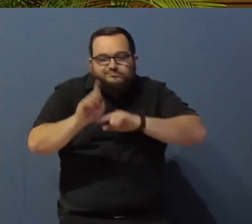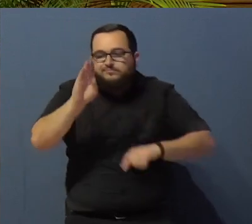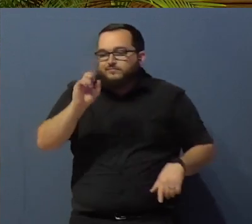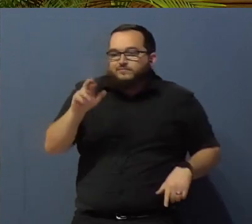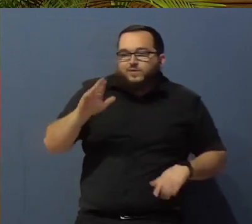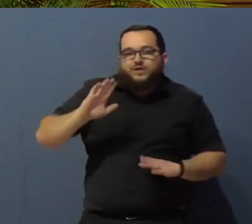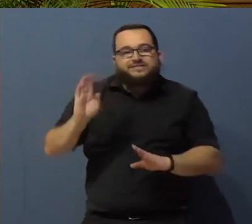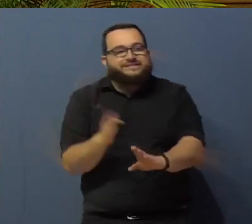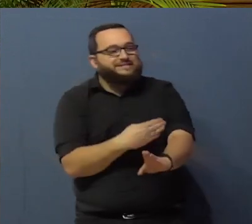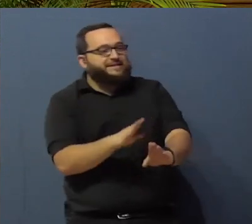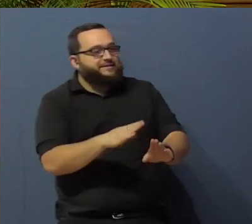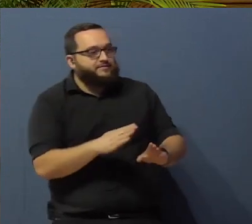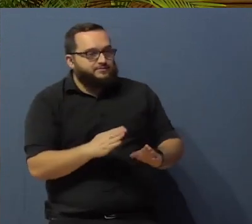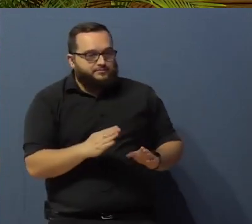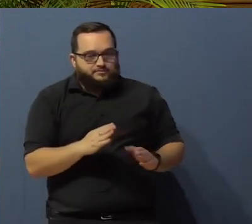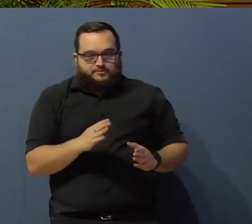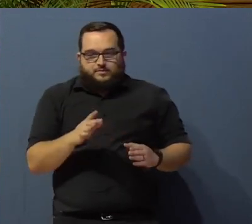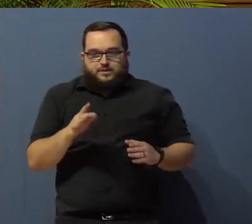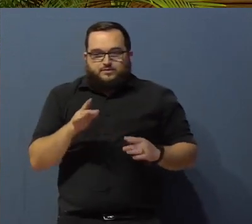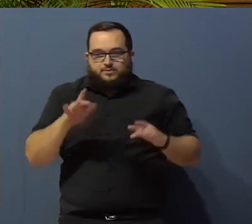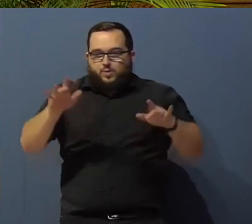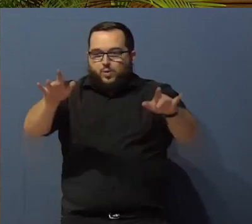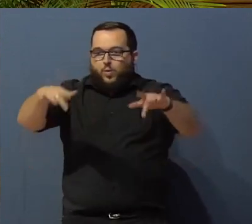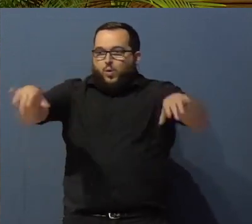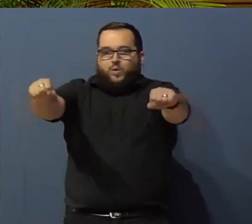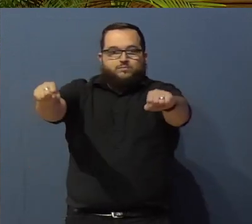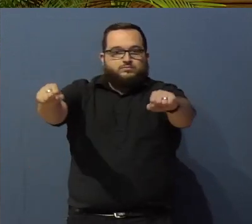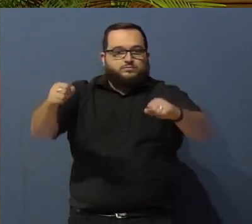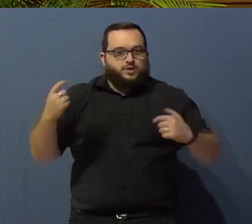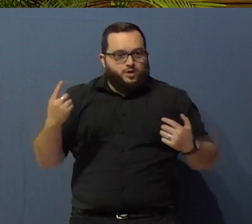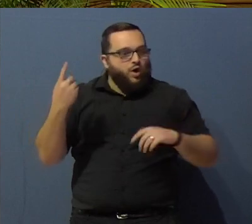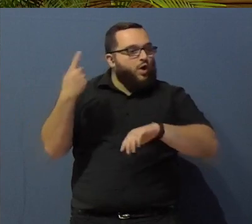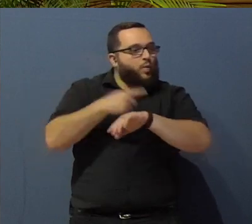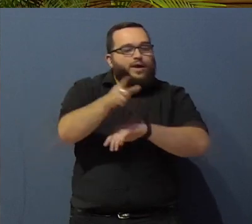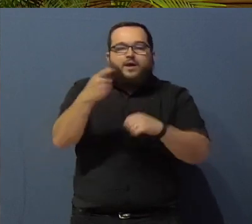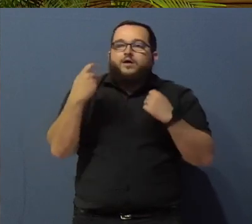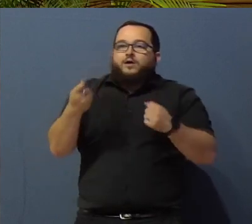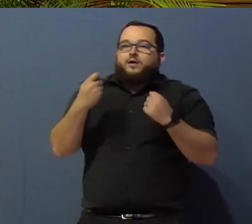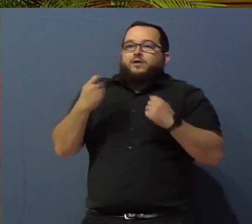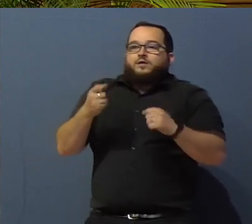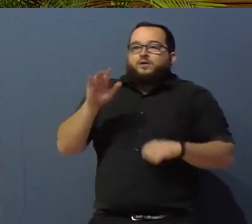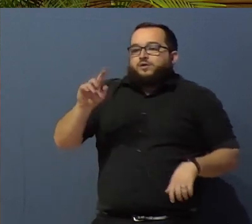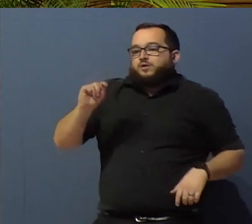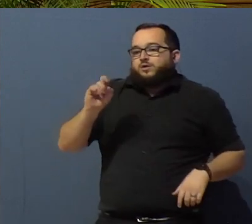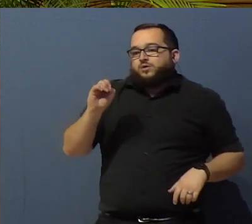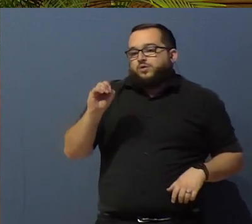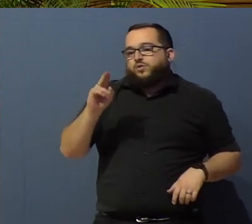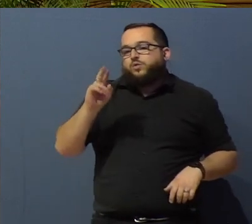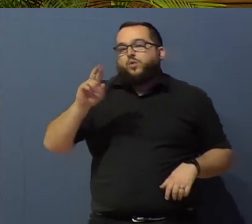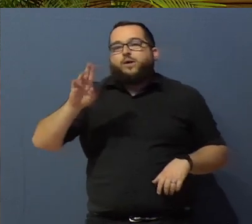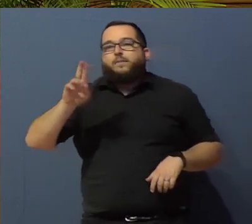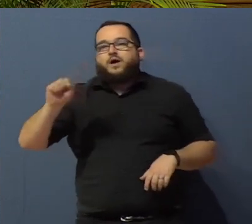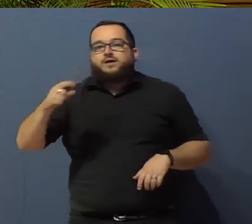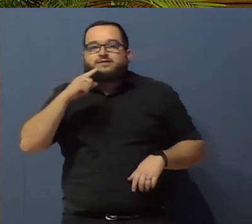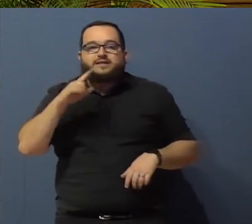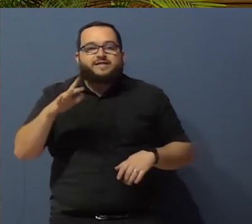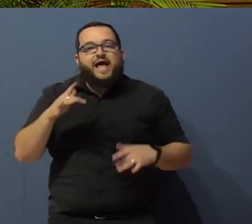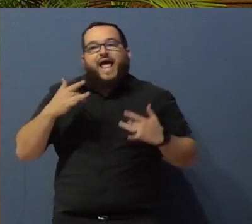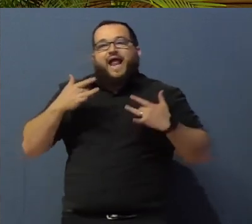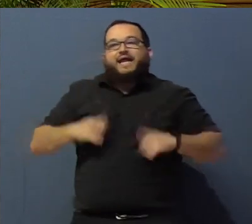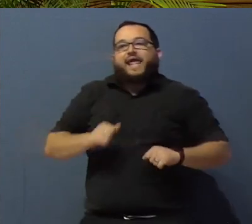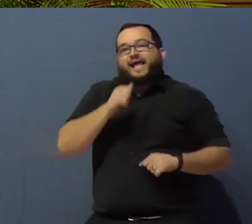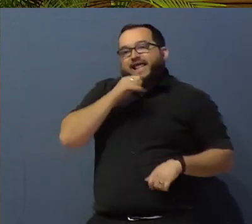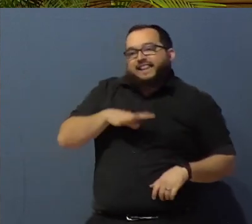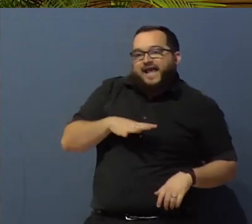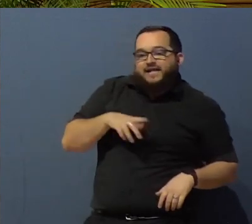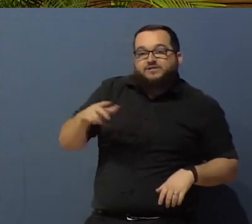There was no one in the parking lot. And one day, they're driving in their tour bus, and they see a sign, Naked Ladies, and they